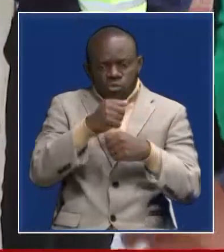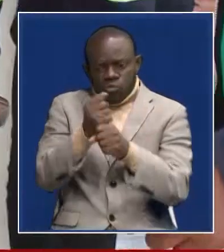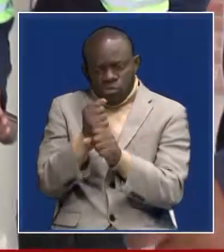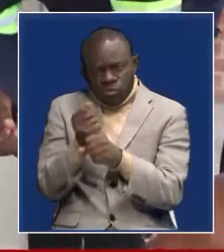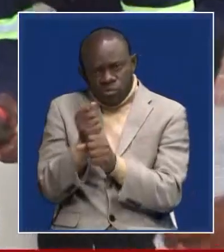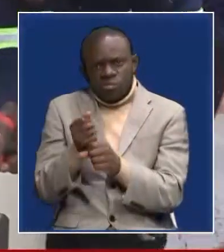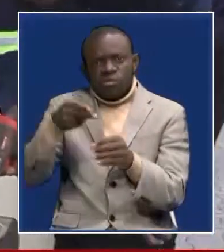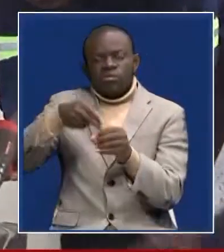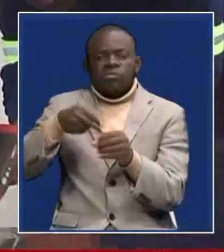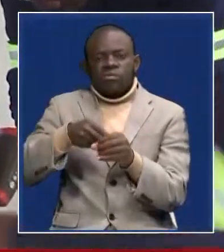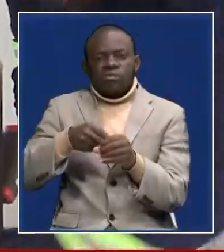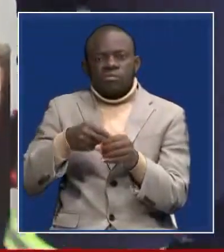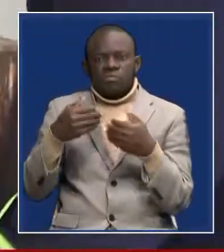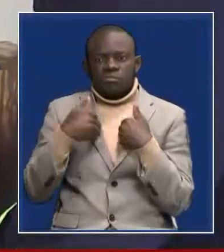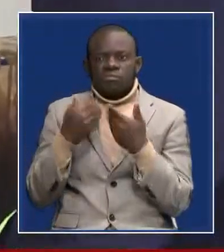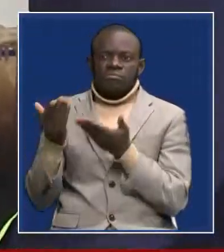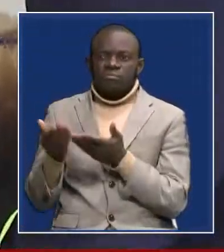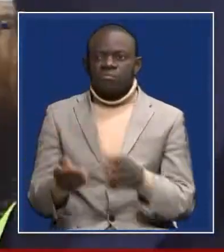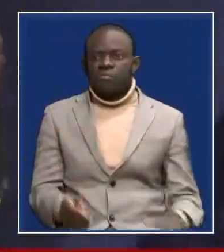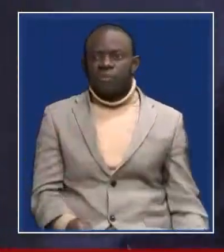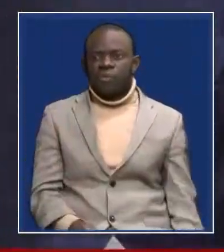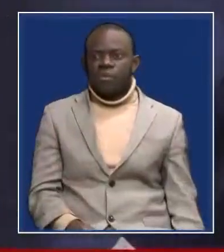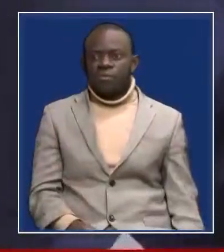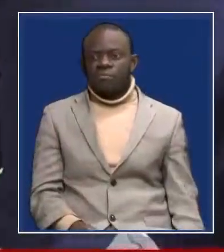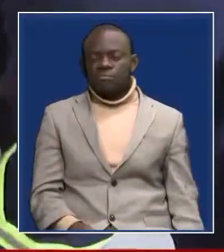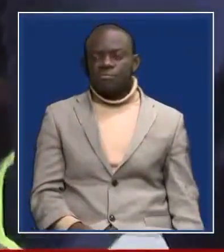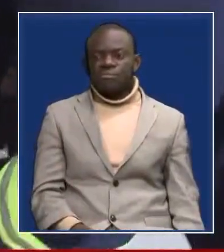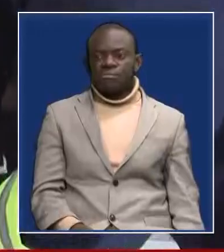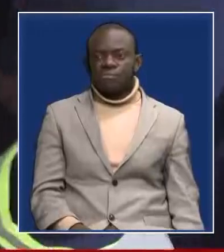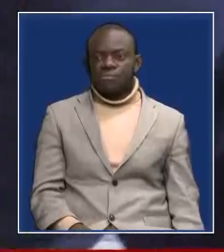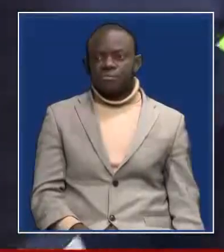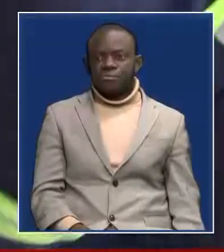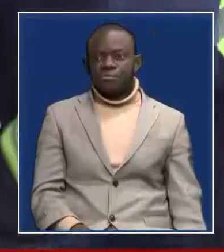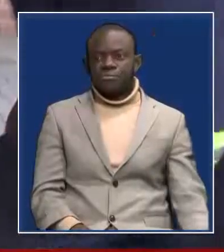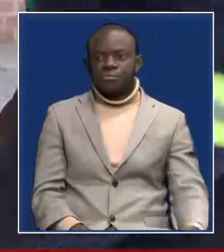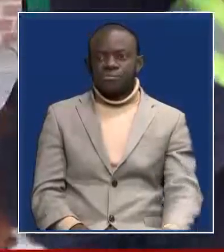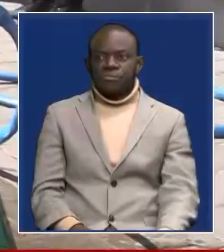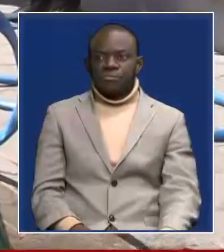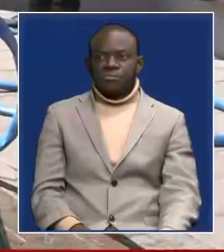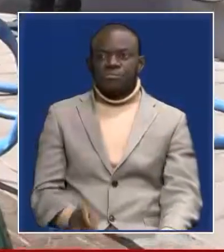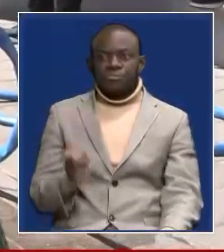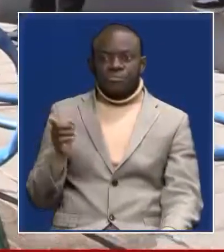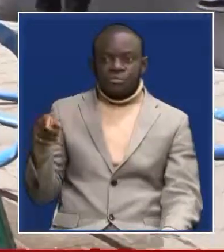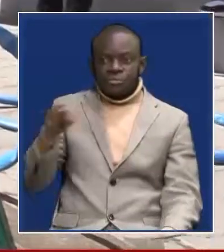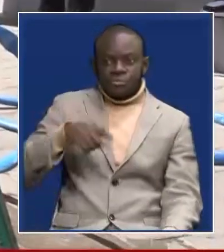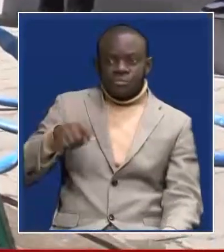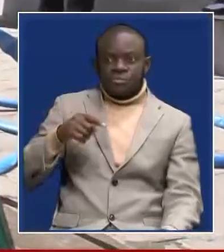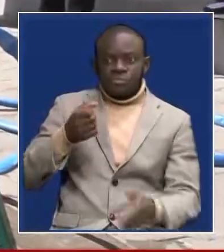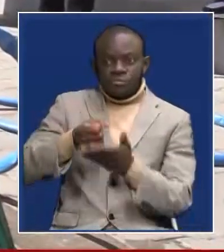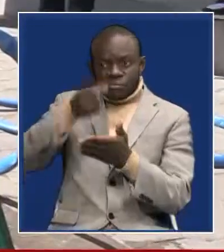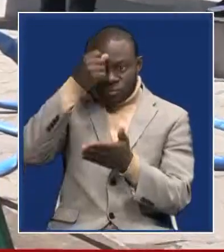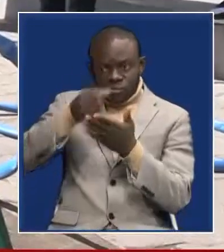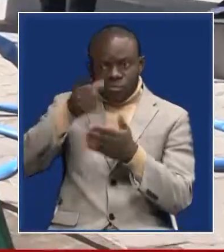they showcase innovations and inventions made by themselves for the purpose of national